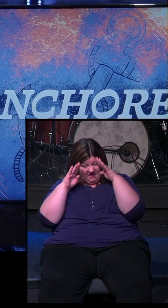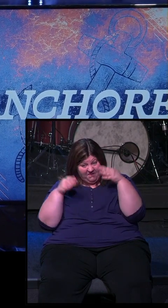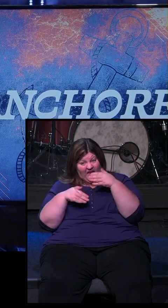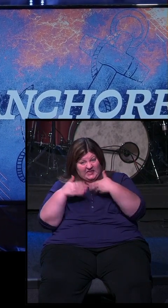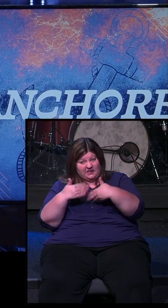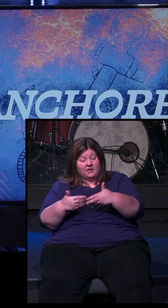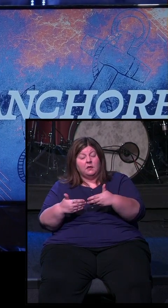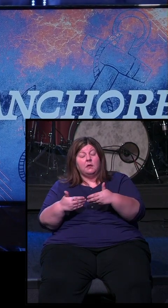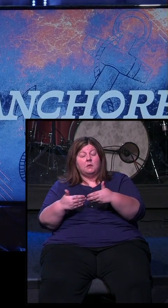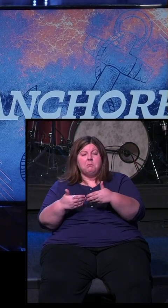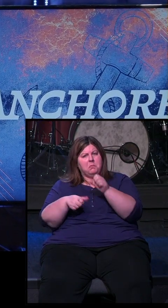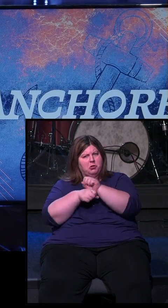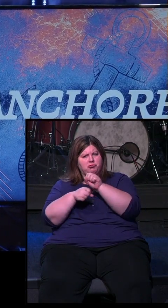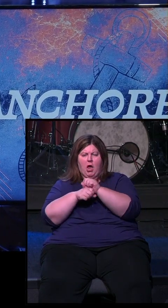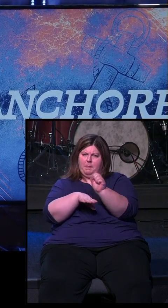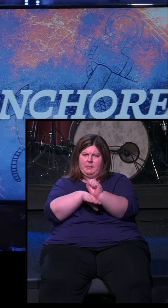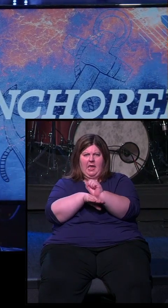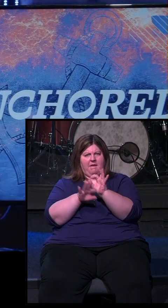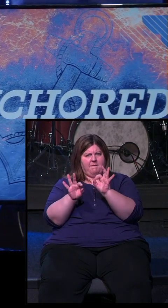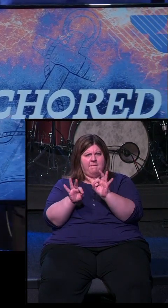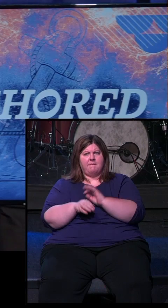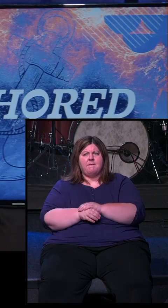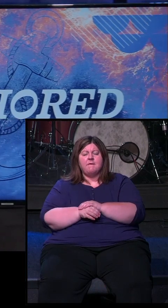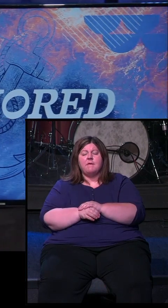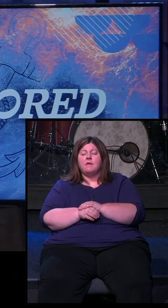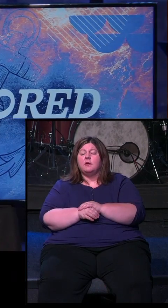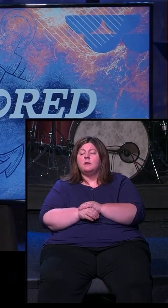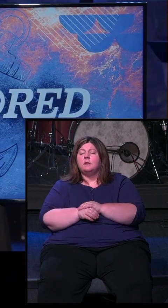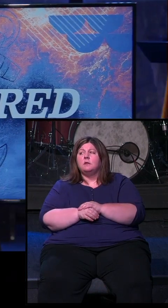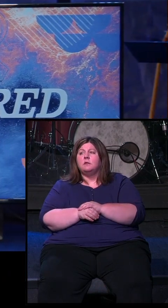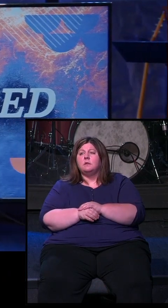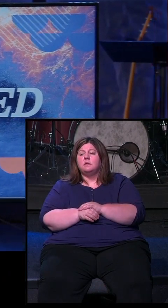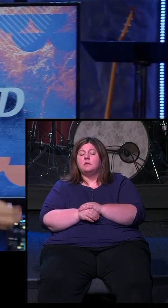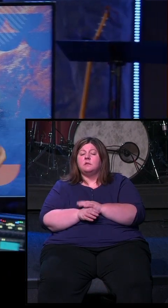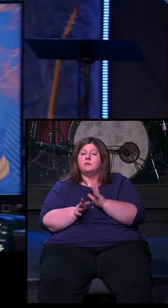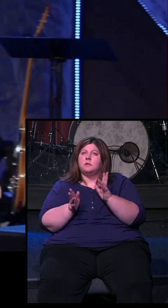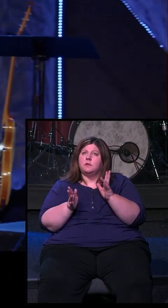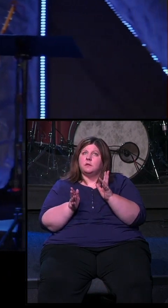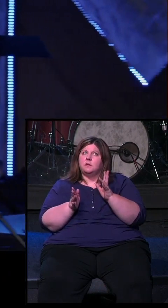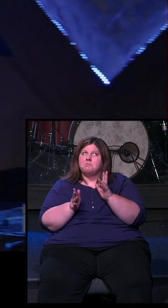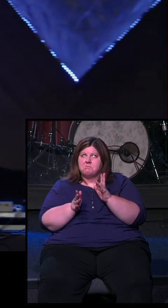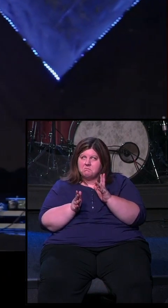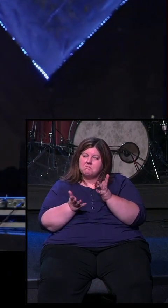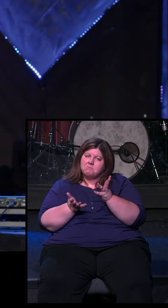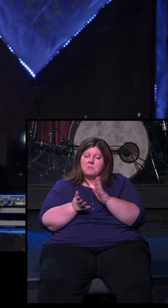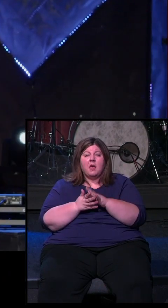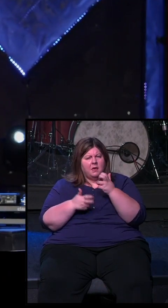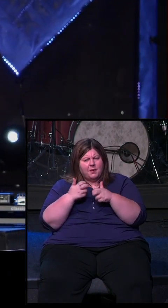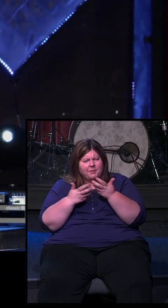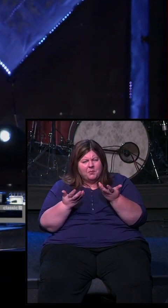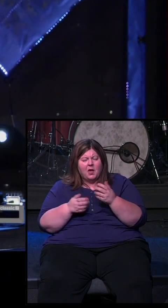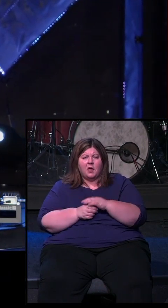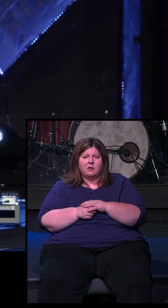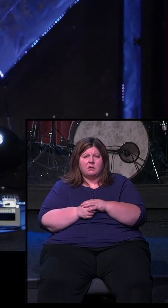promise is your position will always be secure at your job. And the problem with that, what we're talking about today, is it's